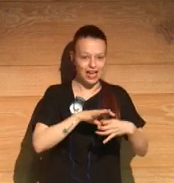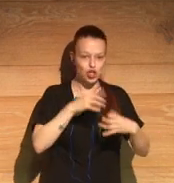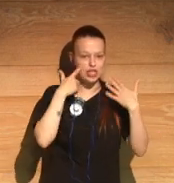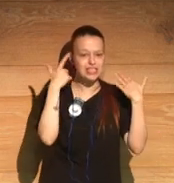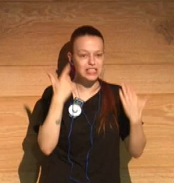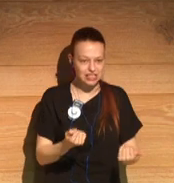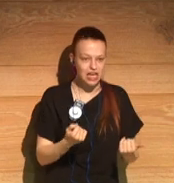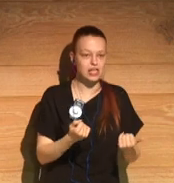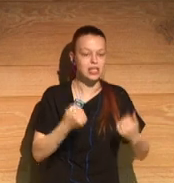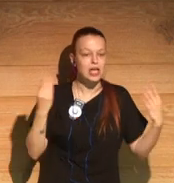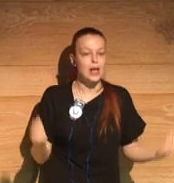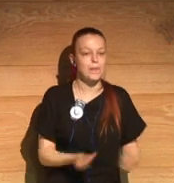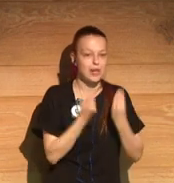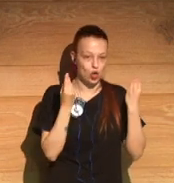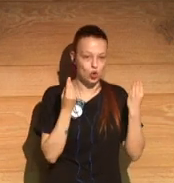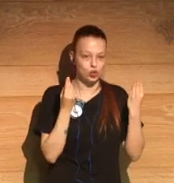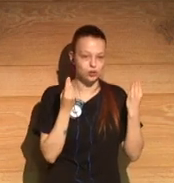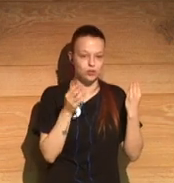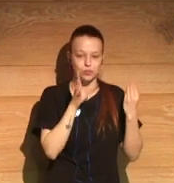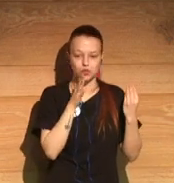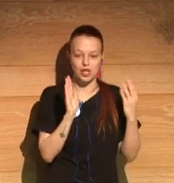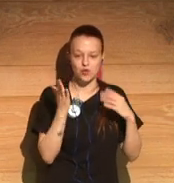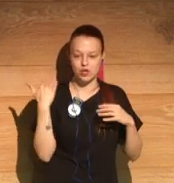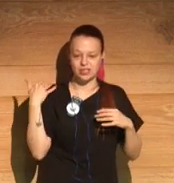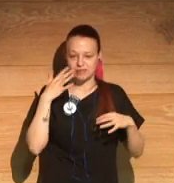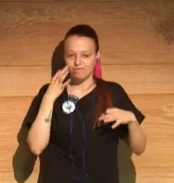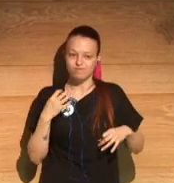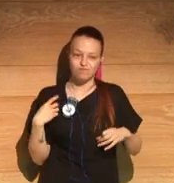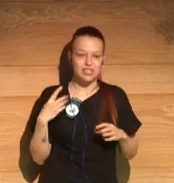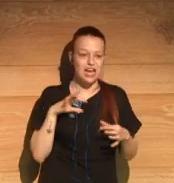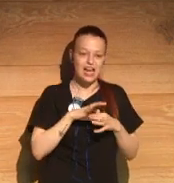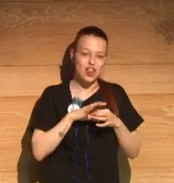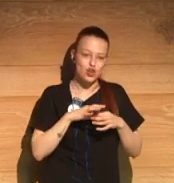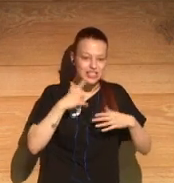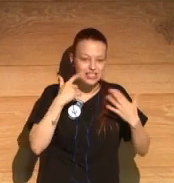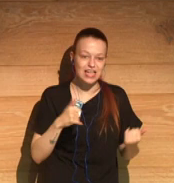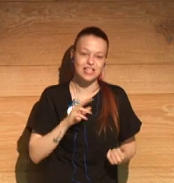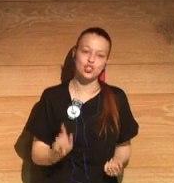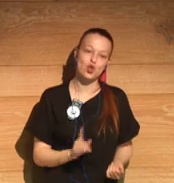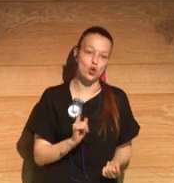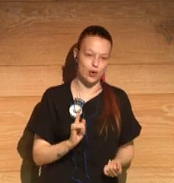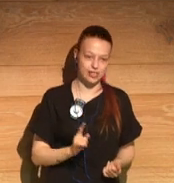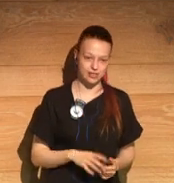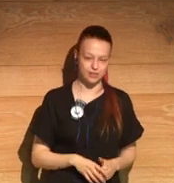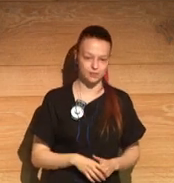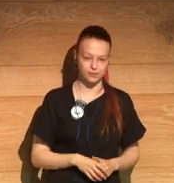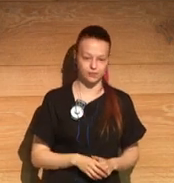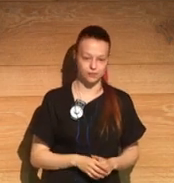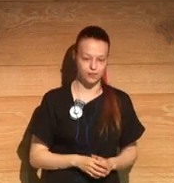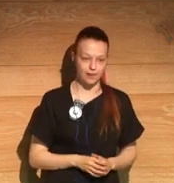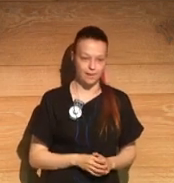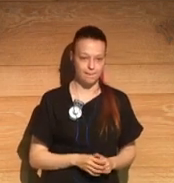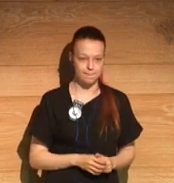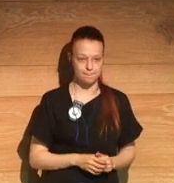form. I think I was well into my 30s before I was really kind of forming healthy romantic relationships. And I think